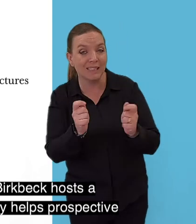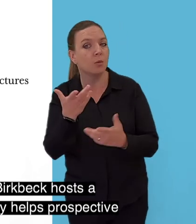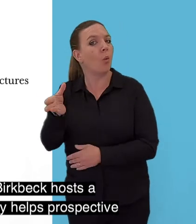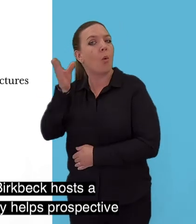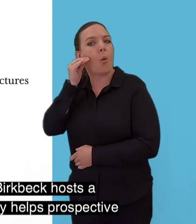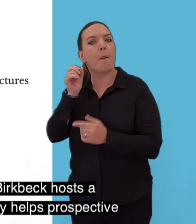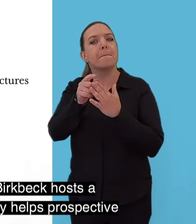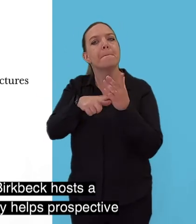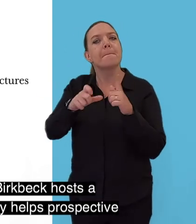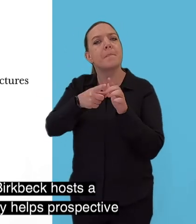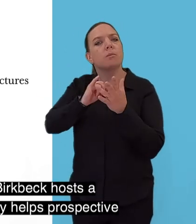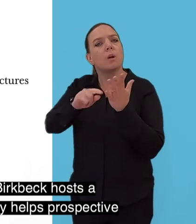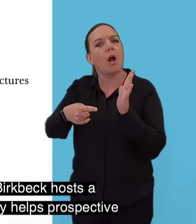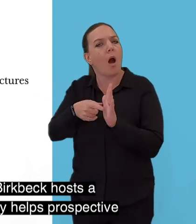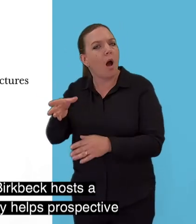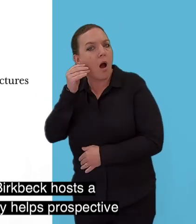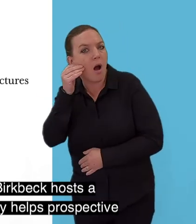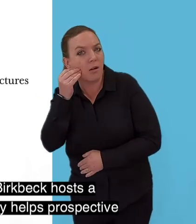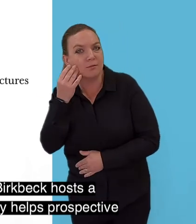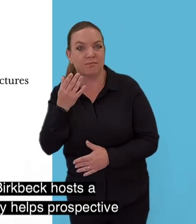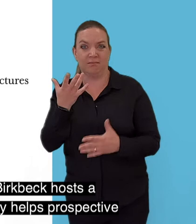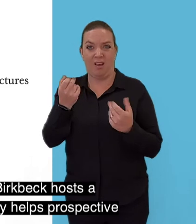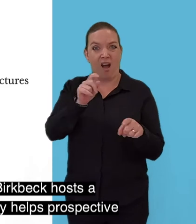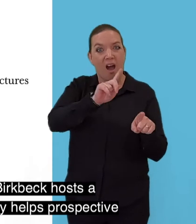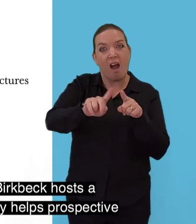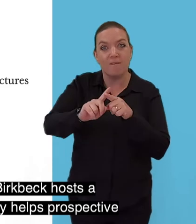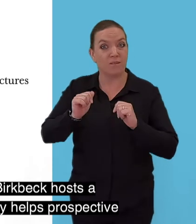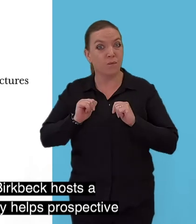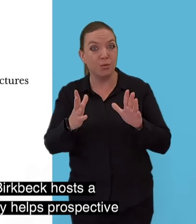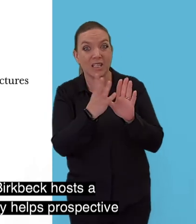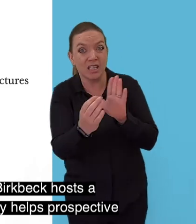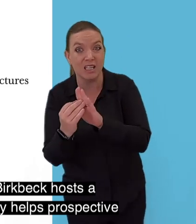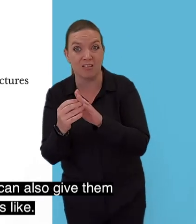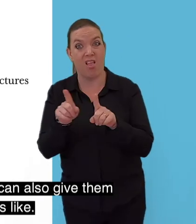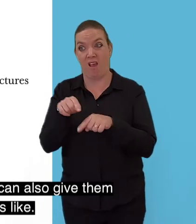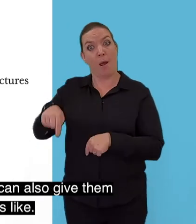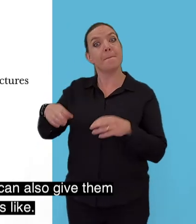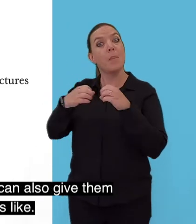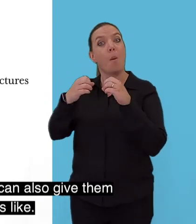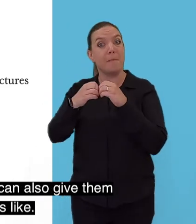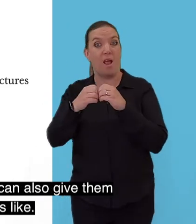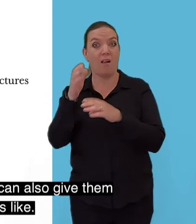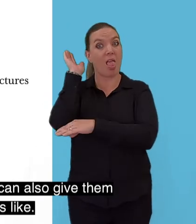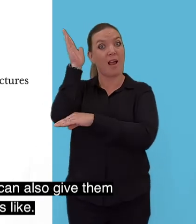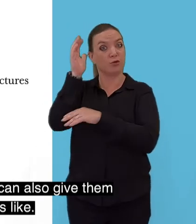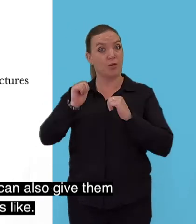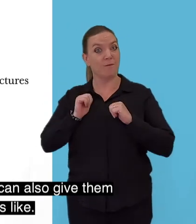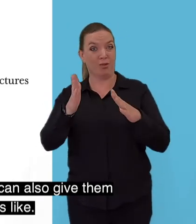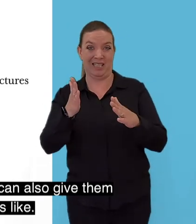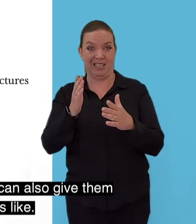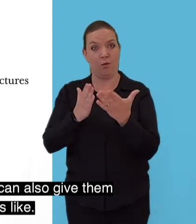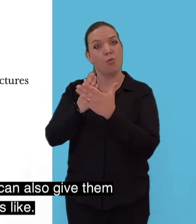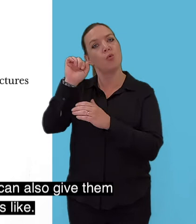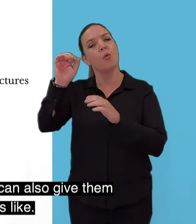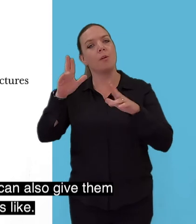For example Birkbeck hosts a free lecture series called Big Ideas which not only helps prospective students to learn more about their